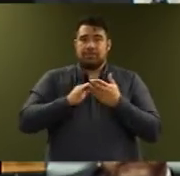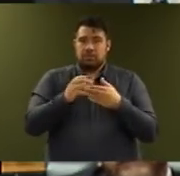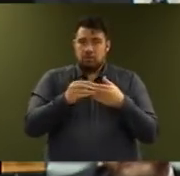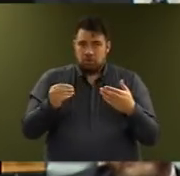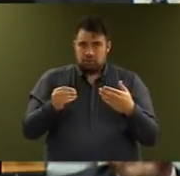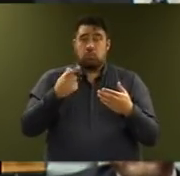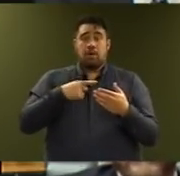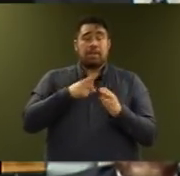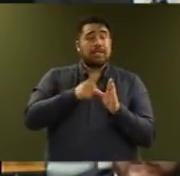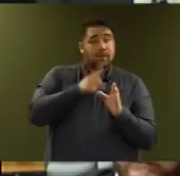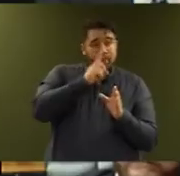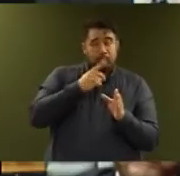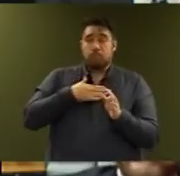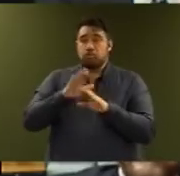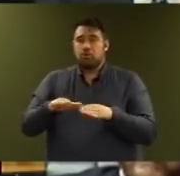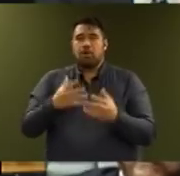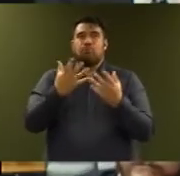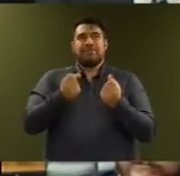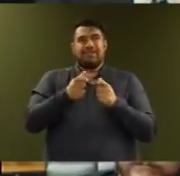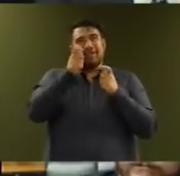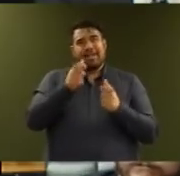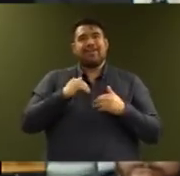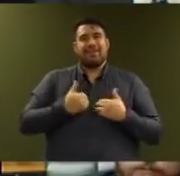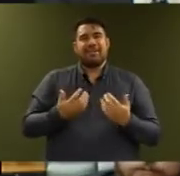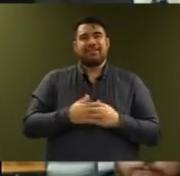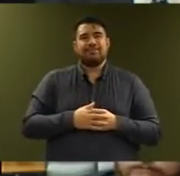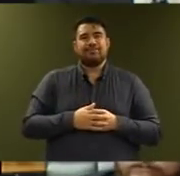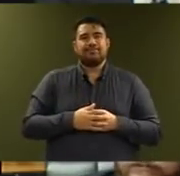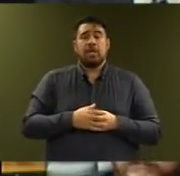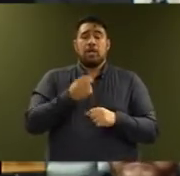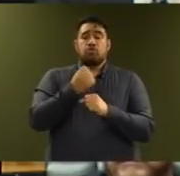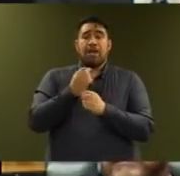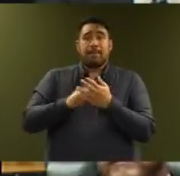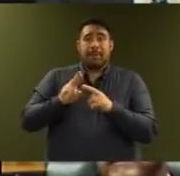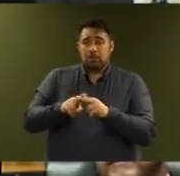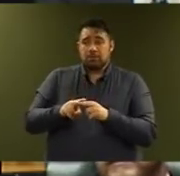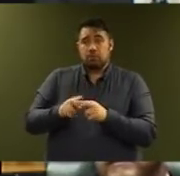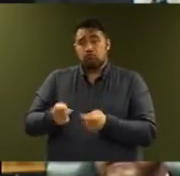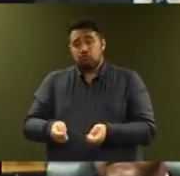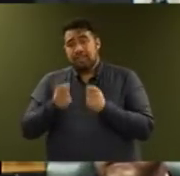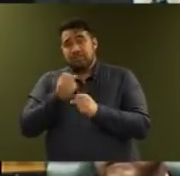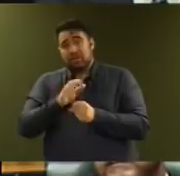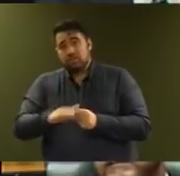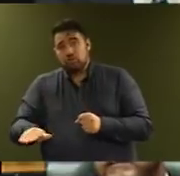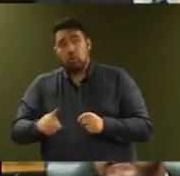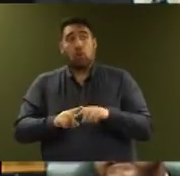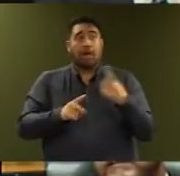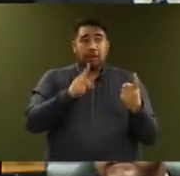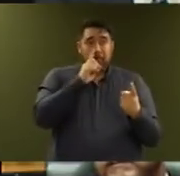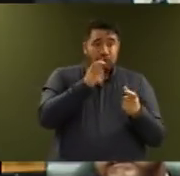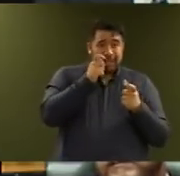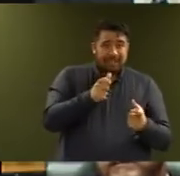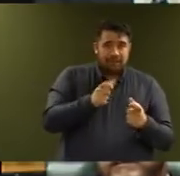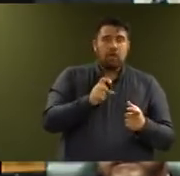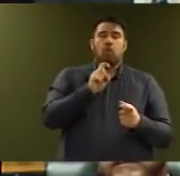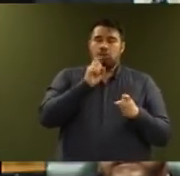and young people receive the care they need. Grandparents raising grandchildren and other caregivers will get extra